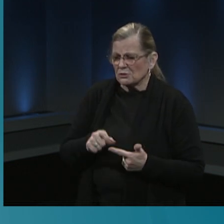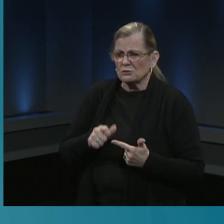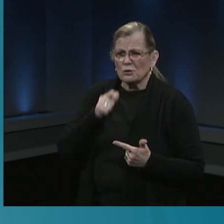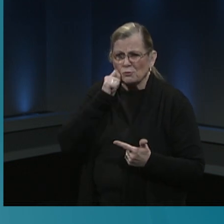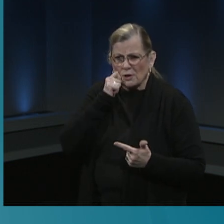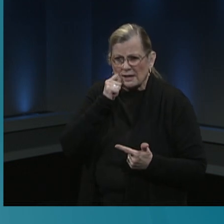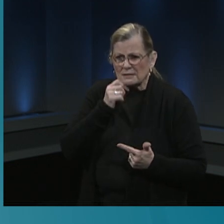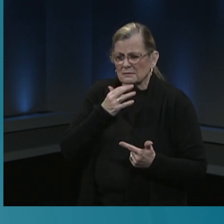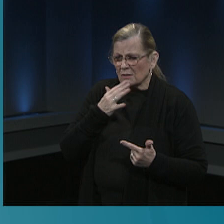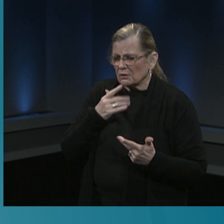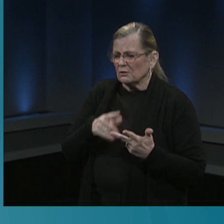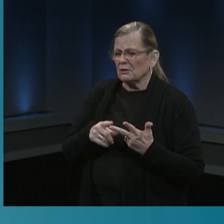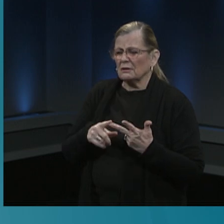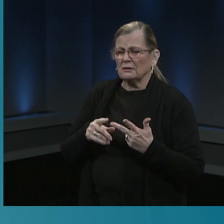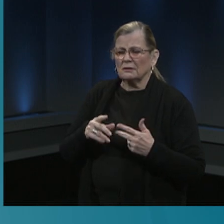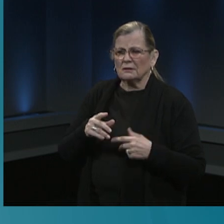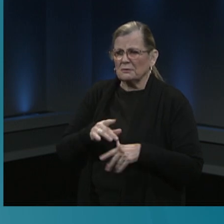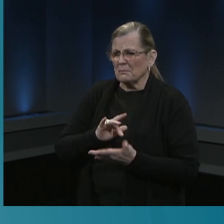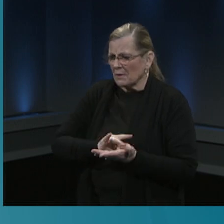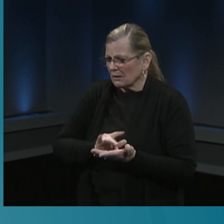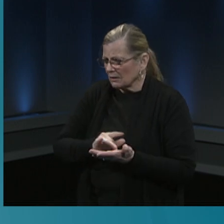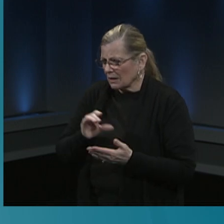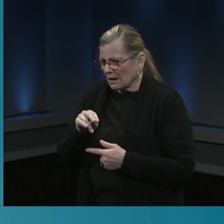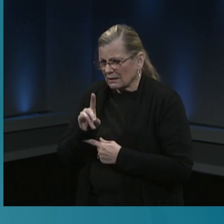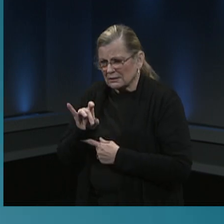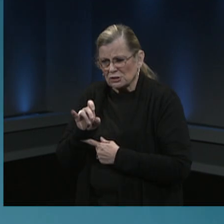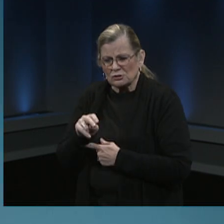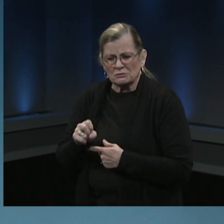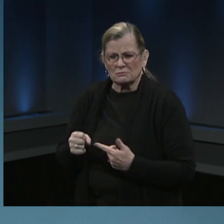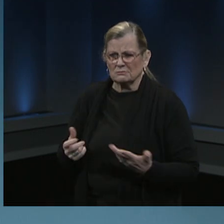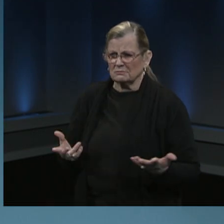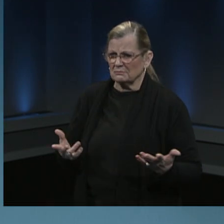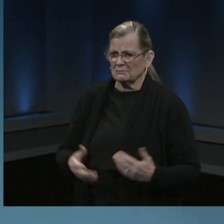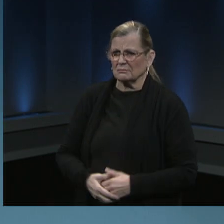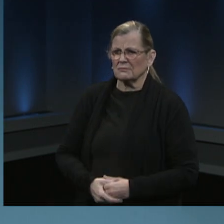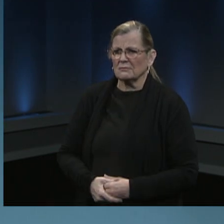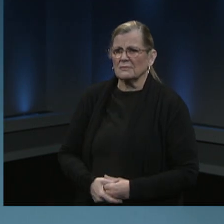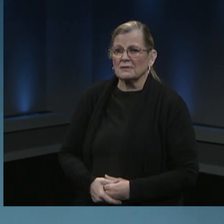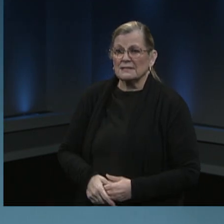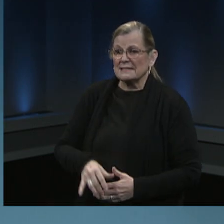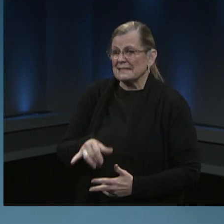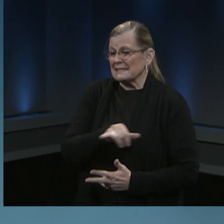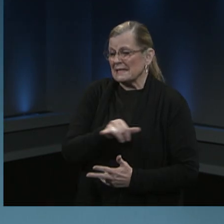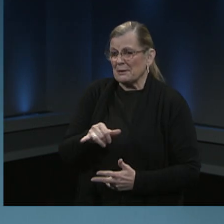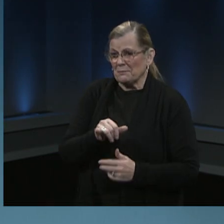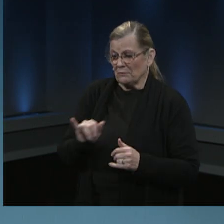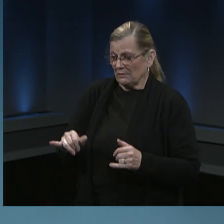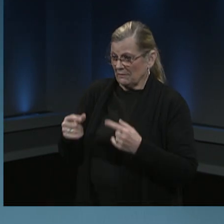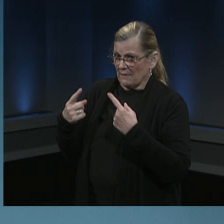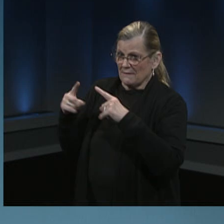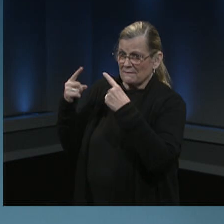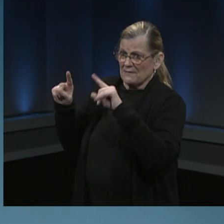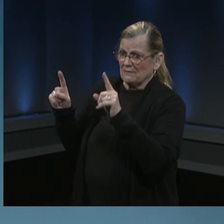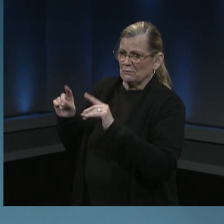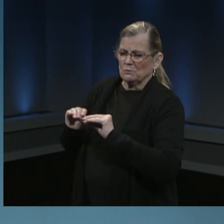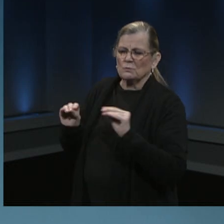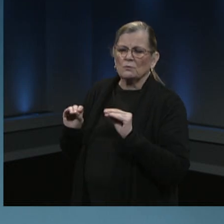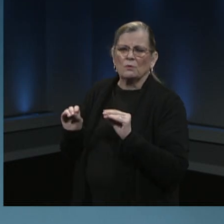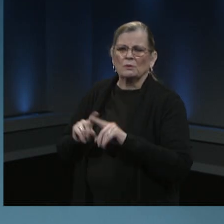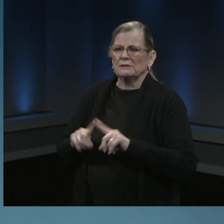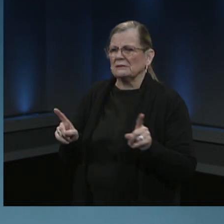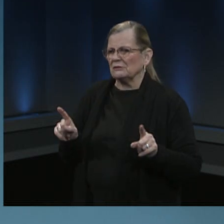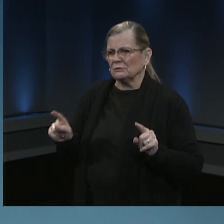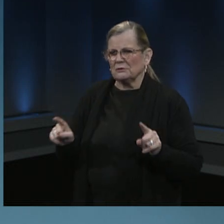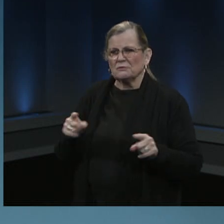COVID-19 vaccination. So just like effectiveness, there were no differences in safety between these populations.